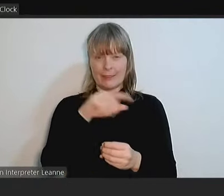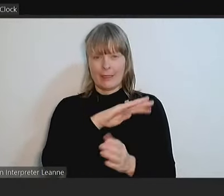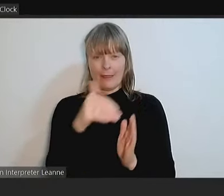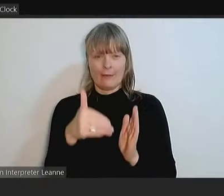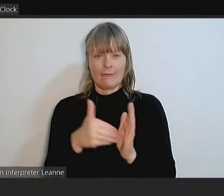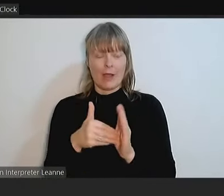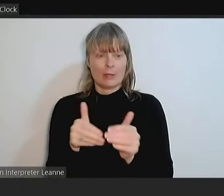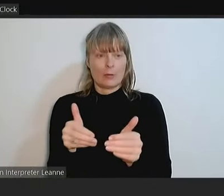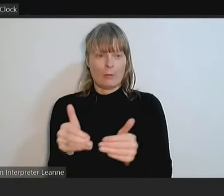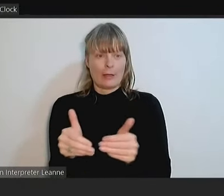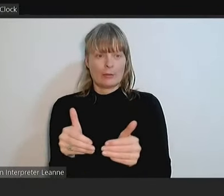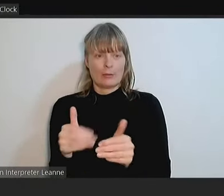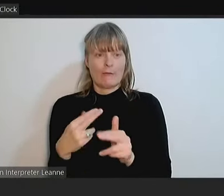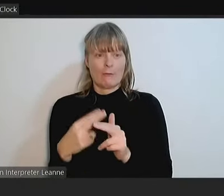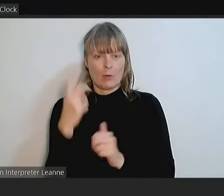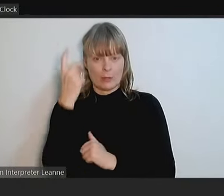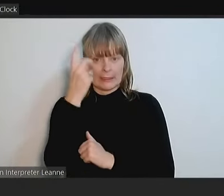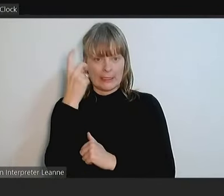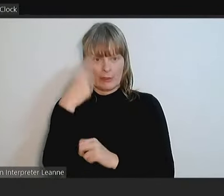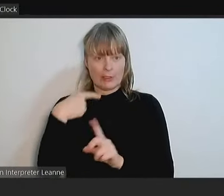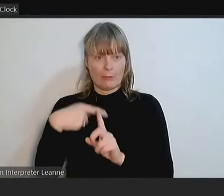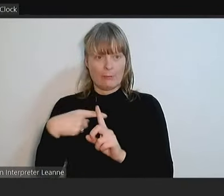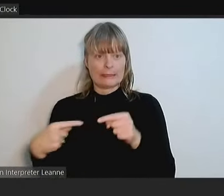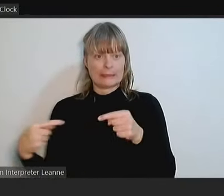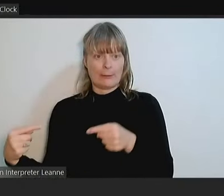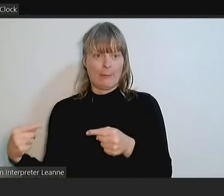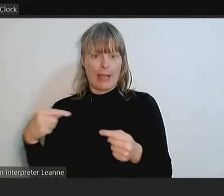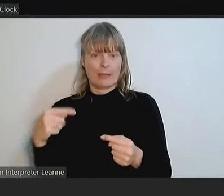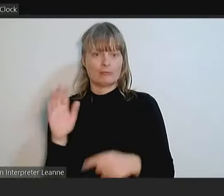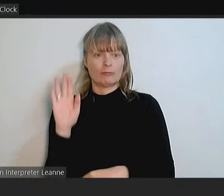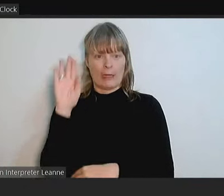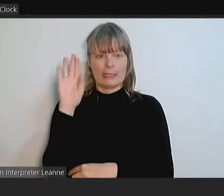for consideration and debate to raise their hands.